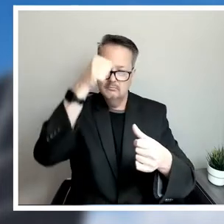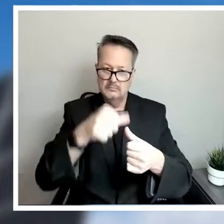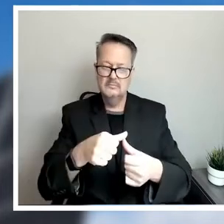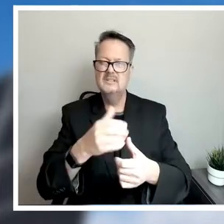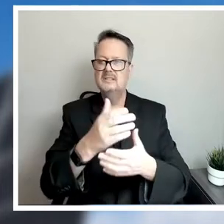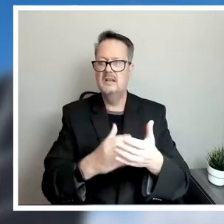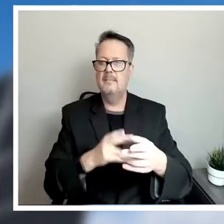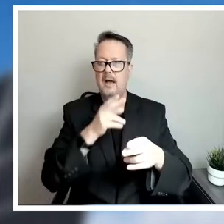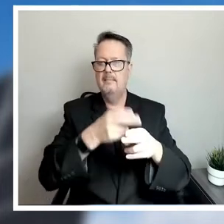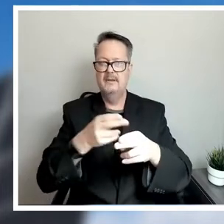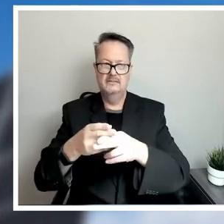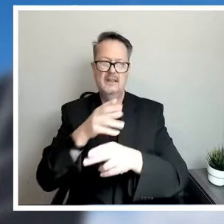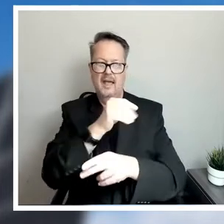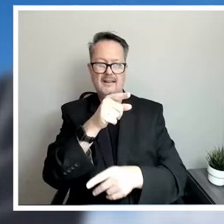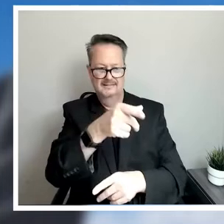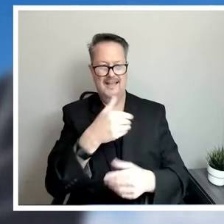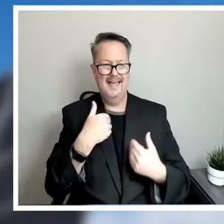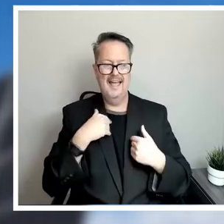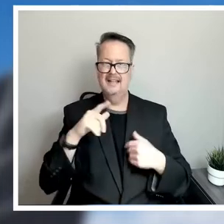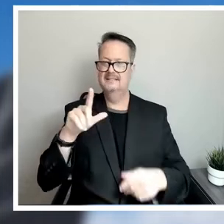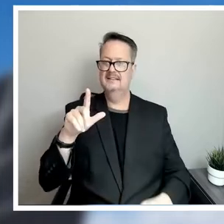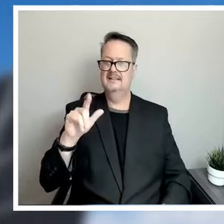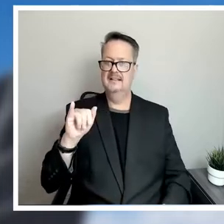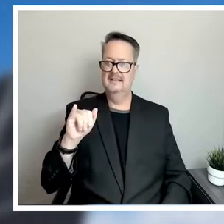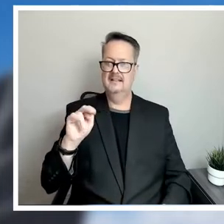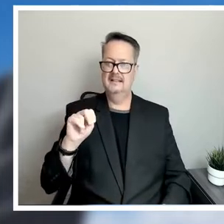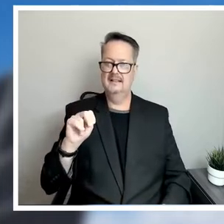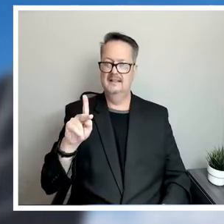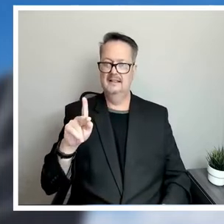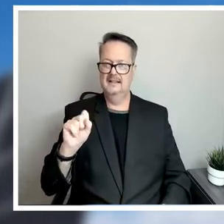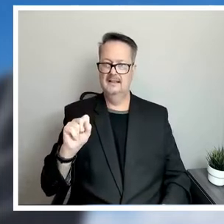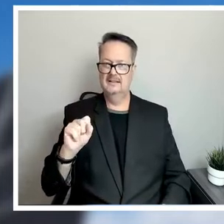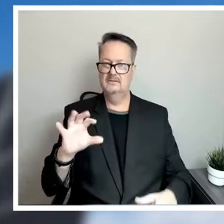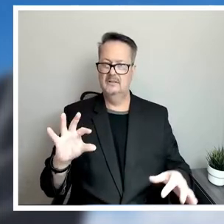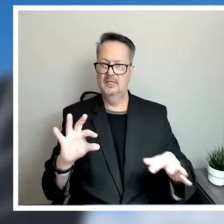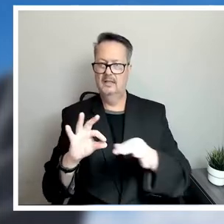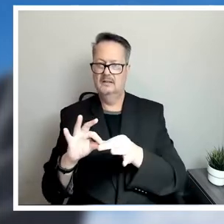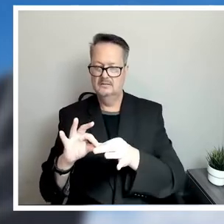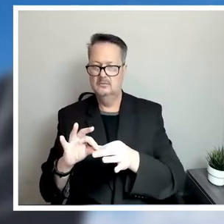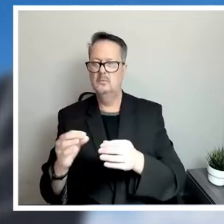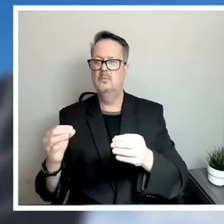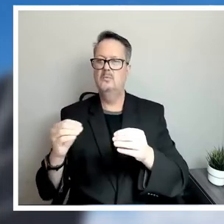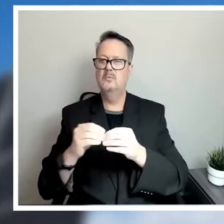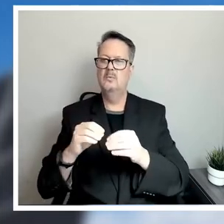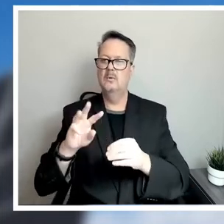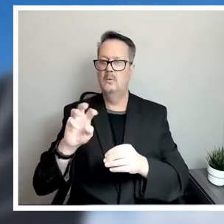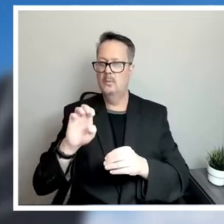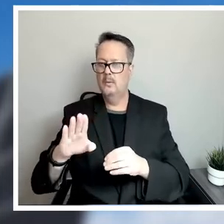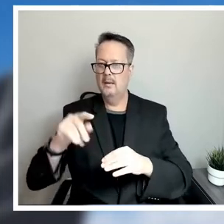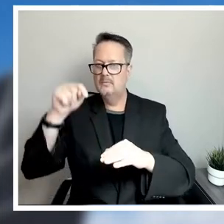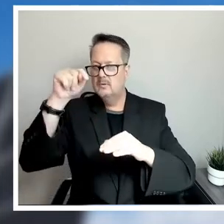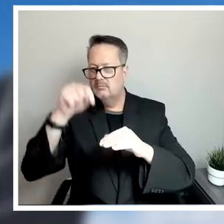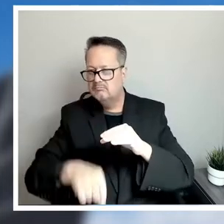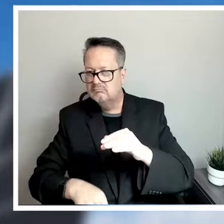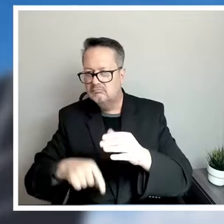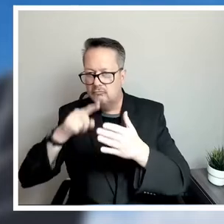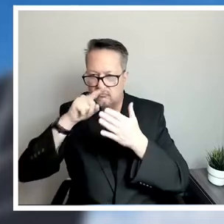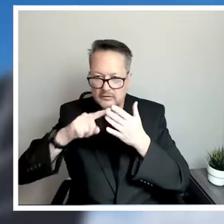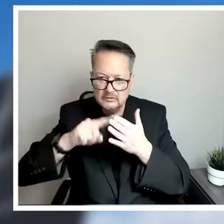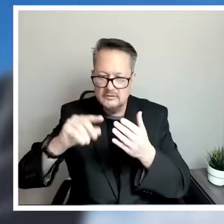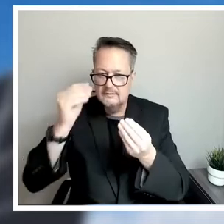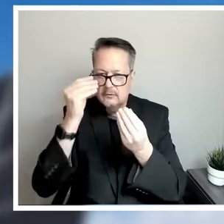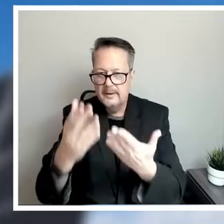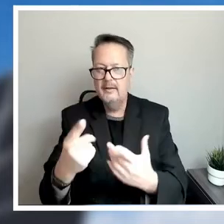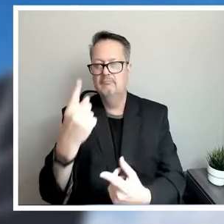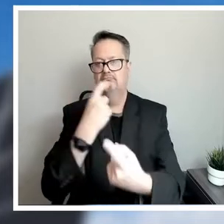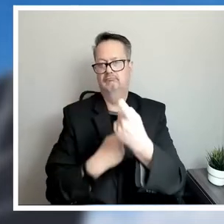links of course to different areas of our website where we do have more detailed information that you can research on your own and ask us questions later if you'd like